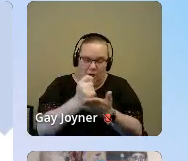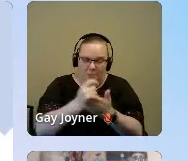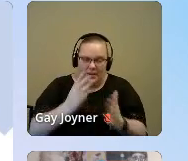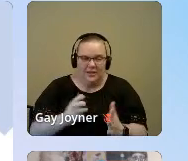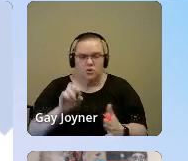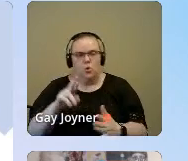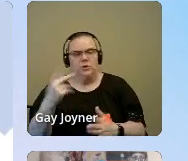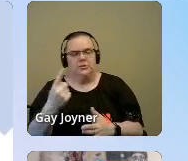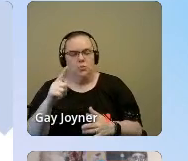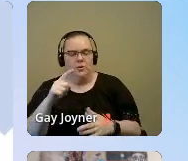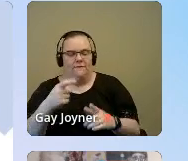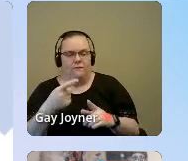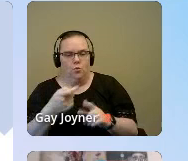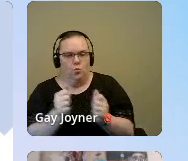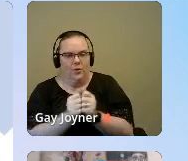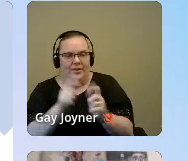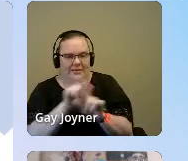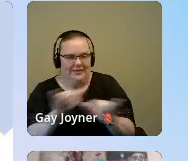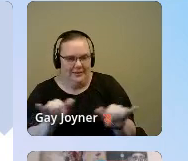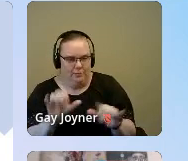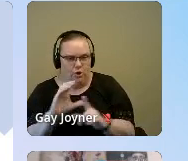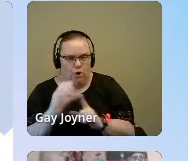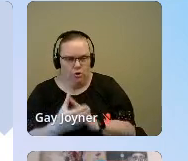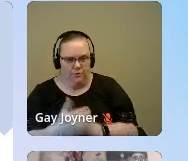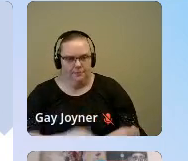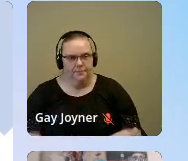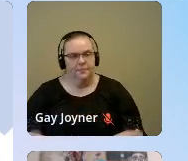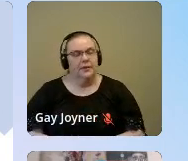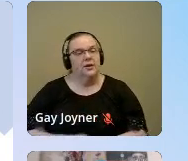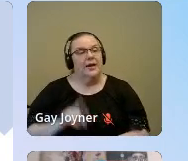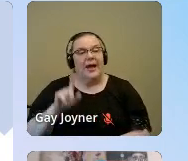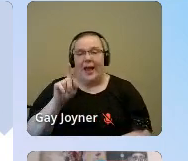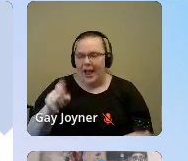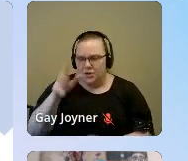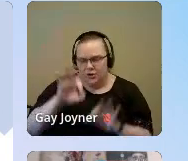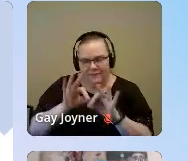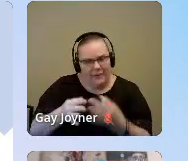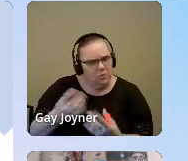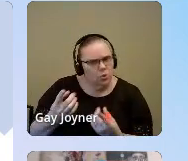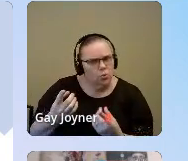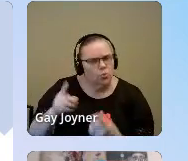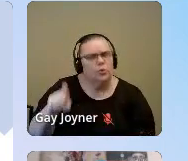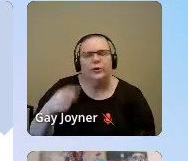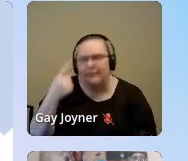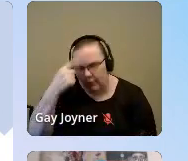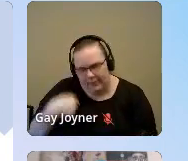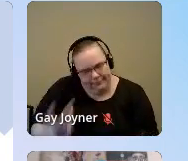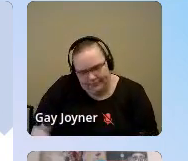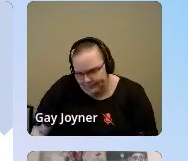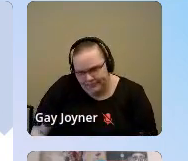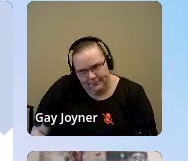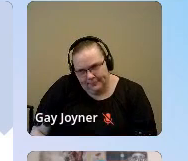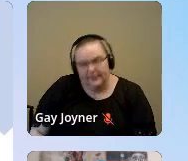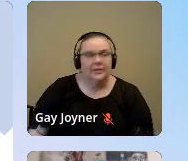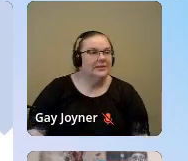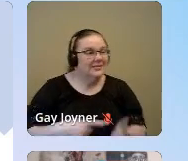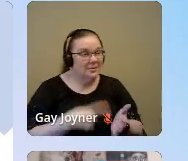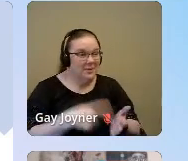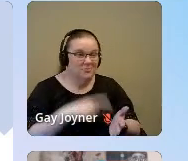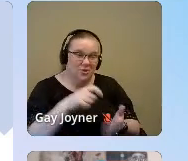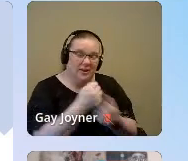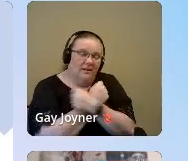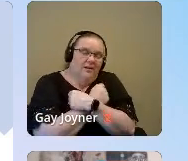Morgan says, ask your family member what they need from you. Sometimes I just needed someone to listen to me. I needed a hug. I needed to be left